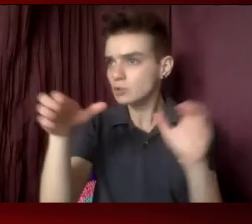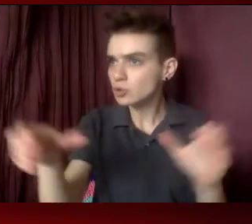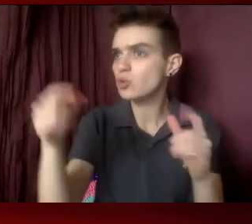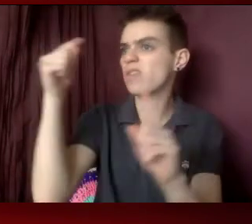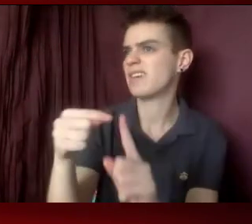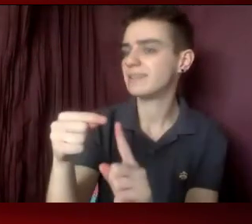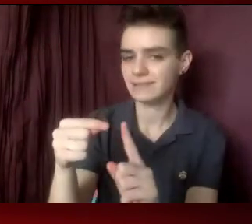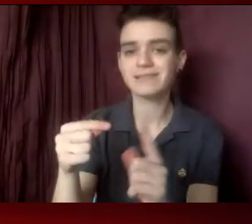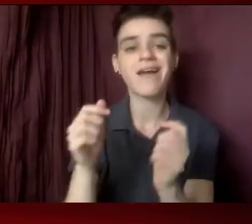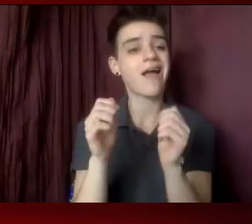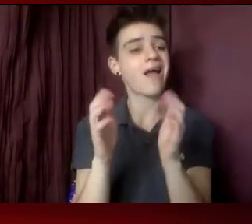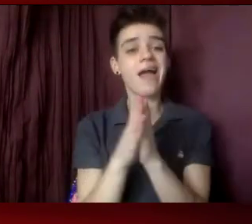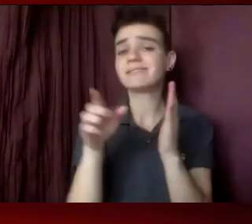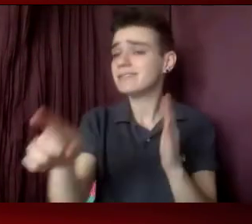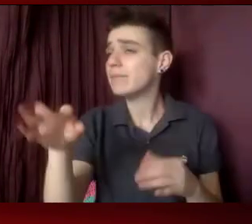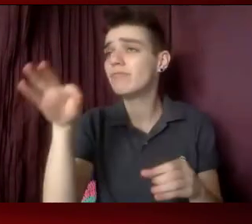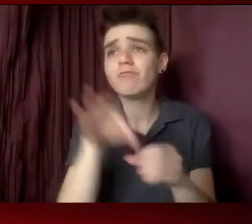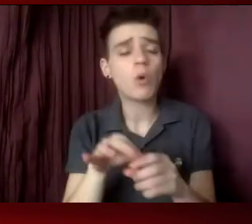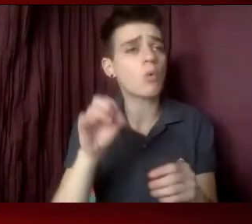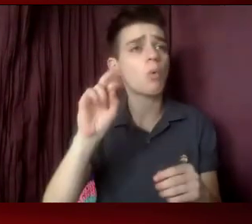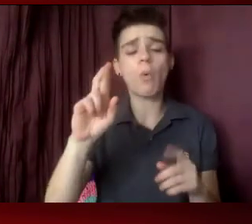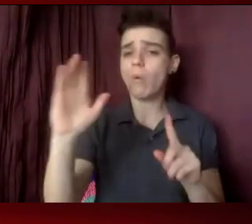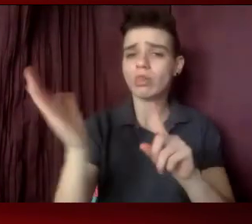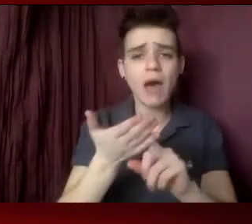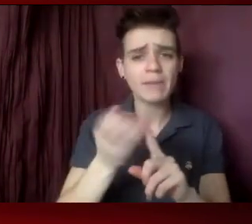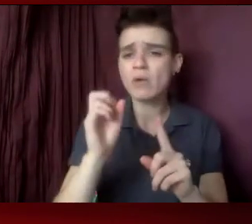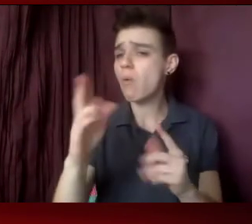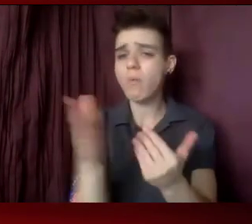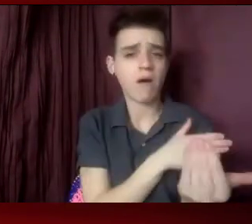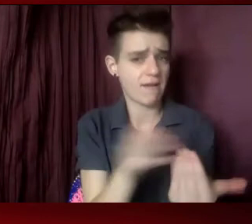to make a vote. Ask them to lobby for your issue.